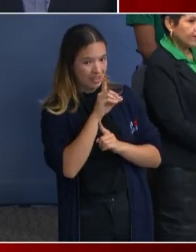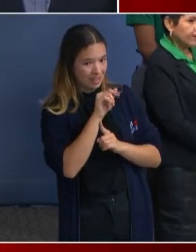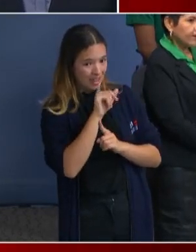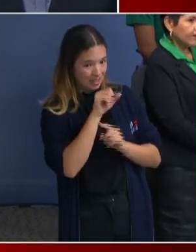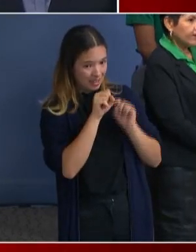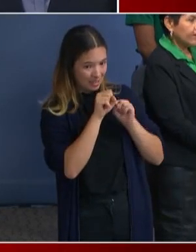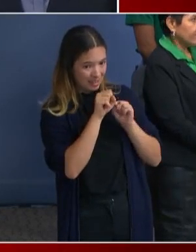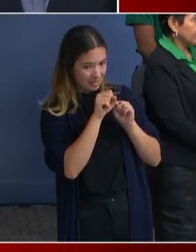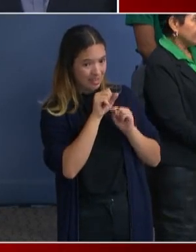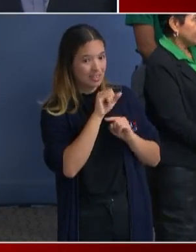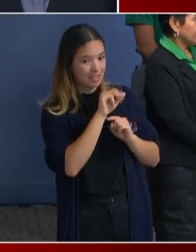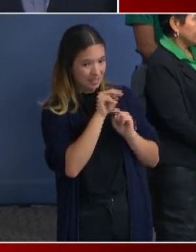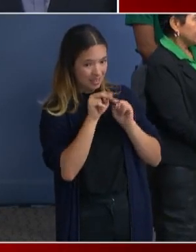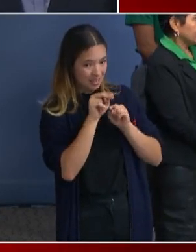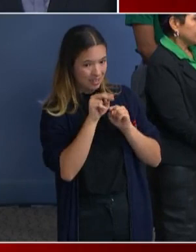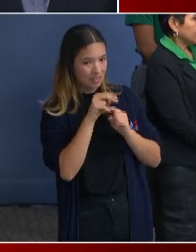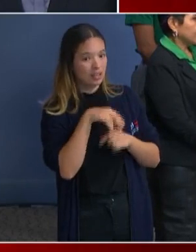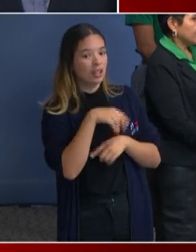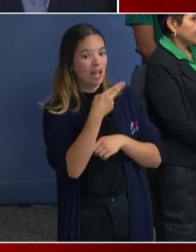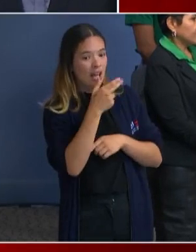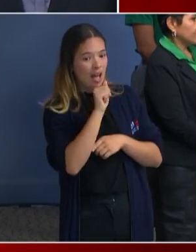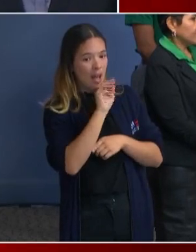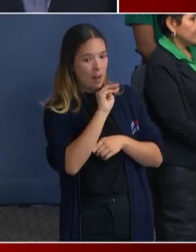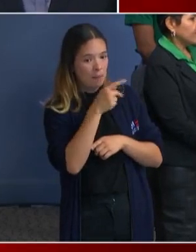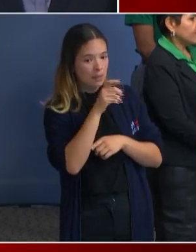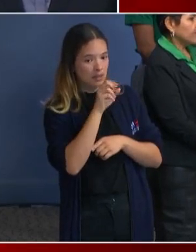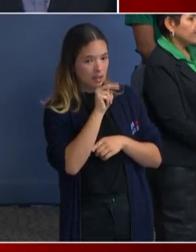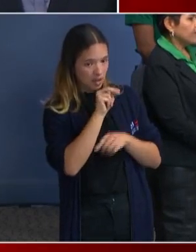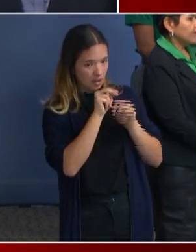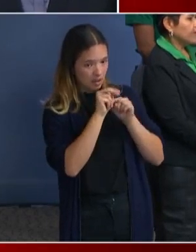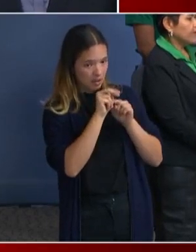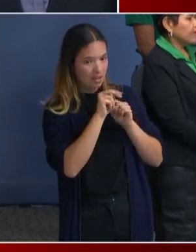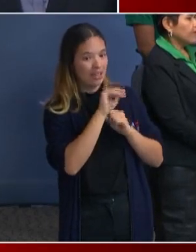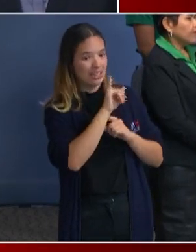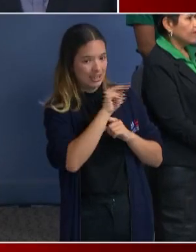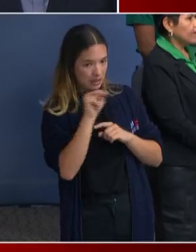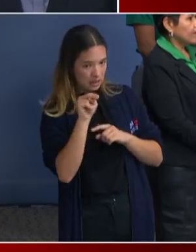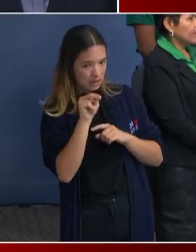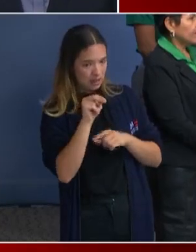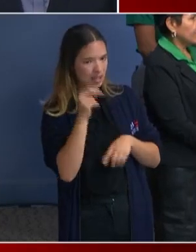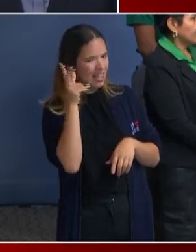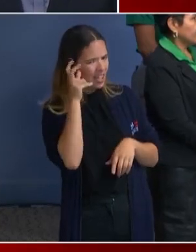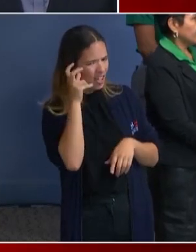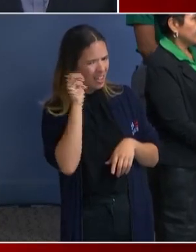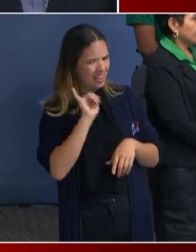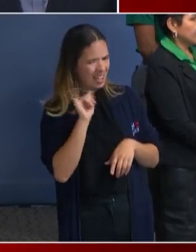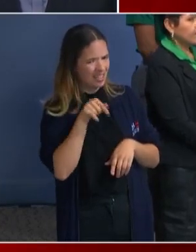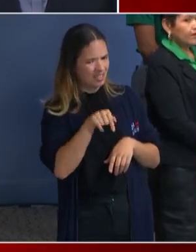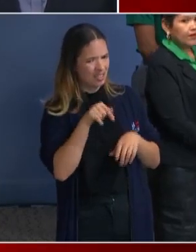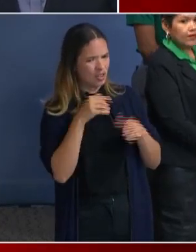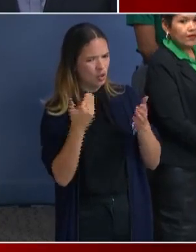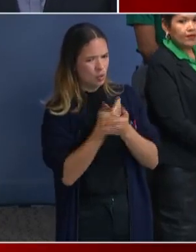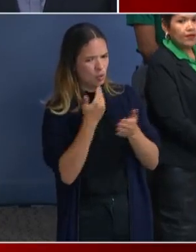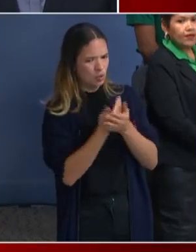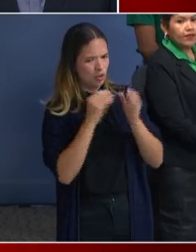moving? It sounds like this office is going to be providing temporary accommodations, or are you going to continue to move more families in there? Or